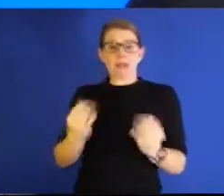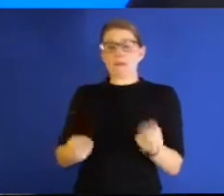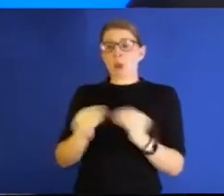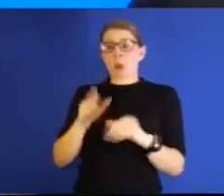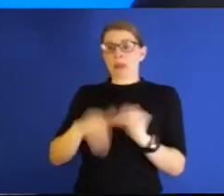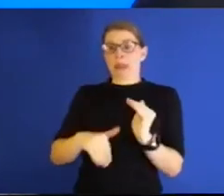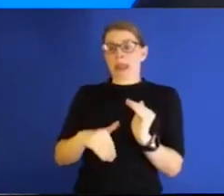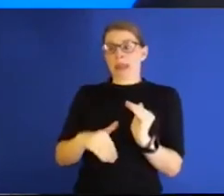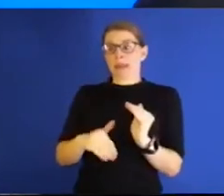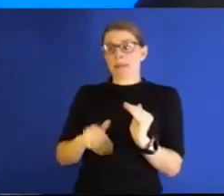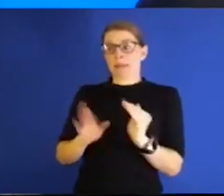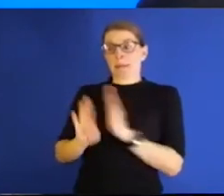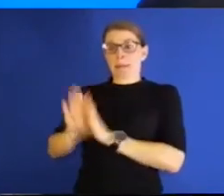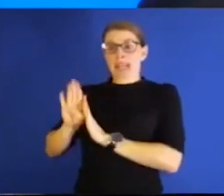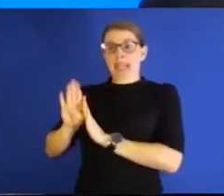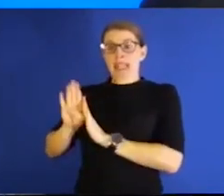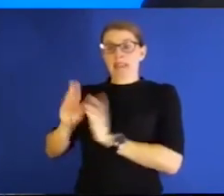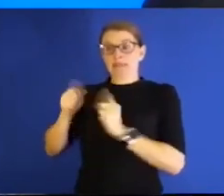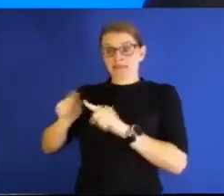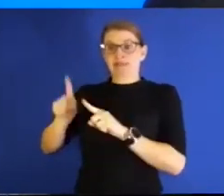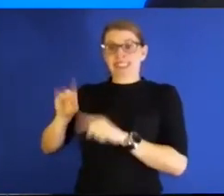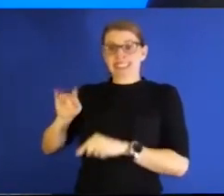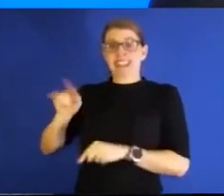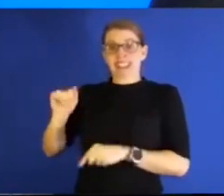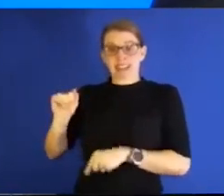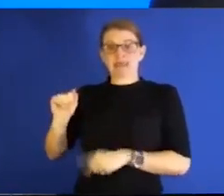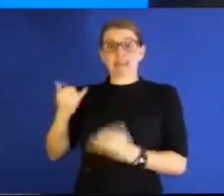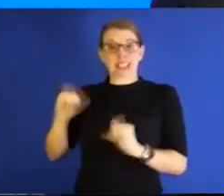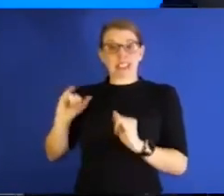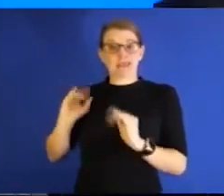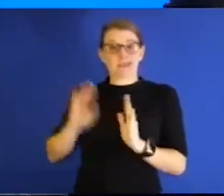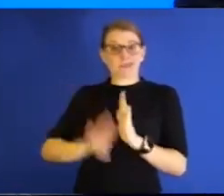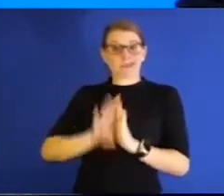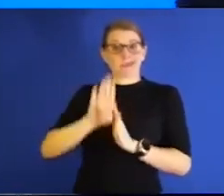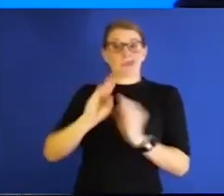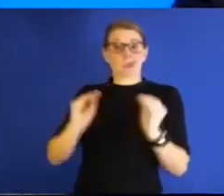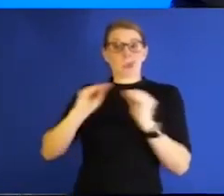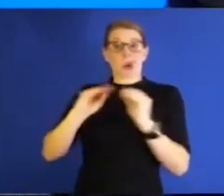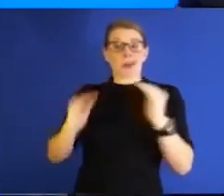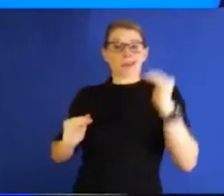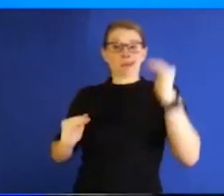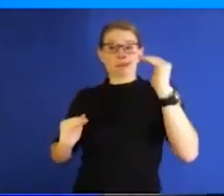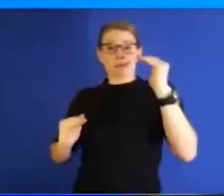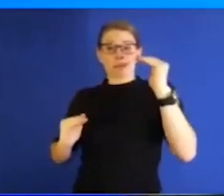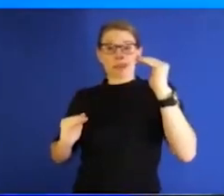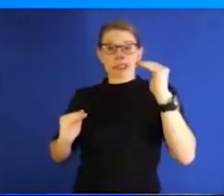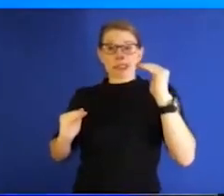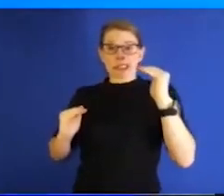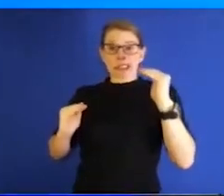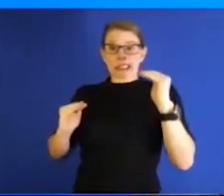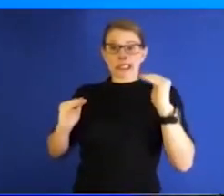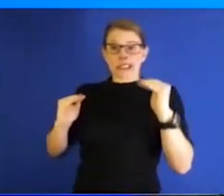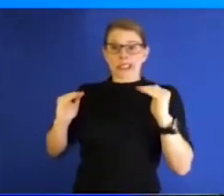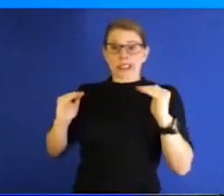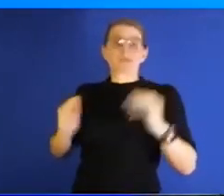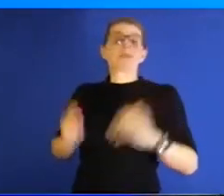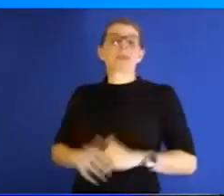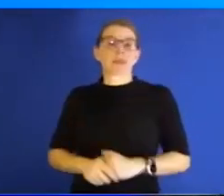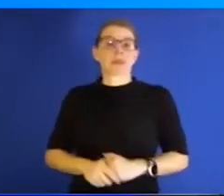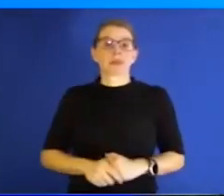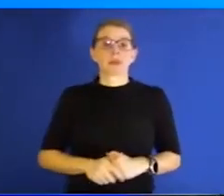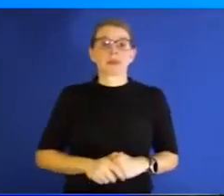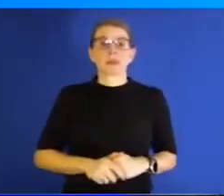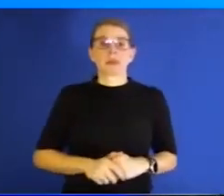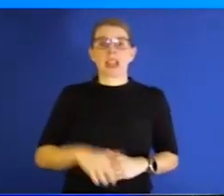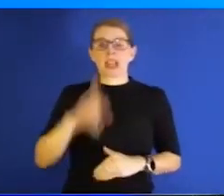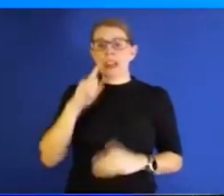peak during the Delta surge. Really? And so I think we're about to cross that threshold, but I think we may have